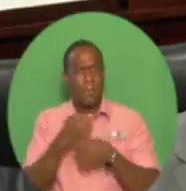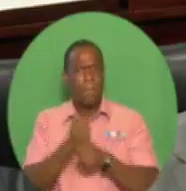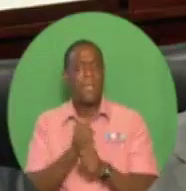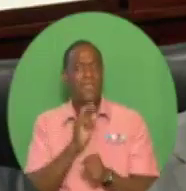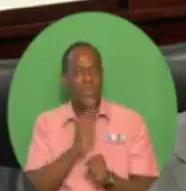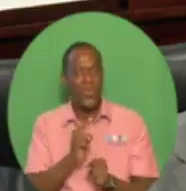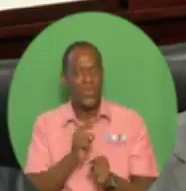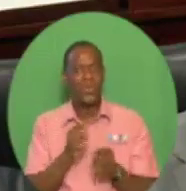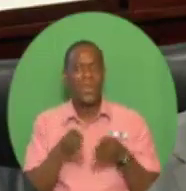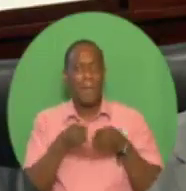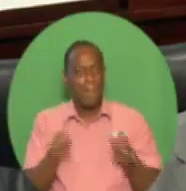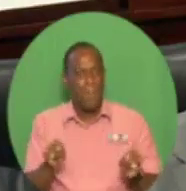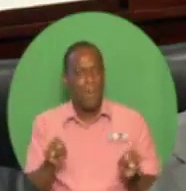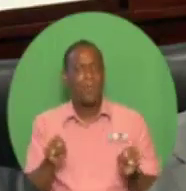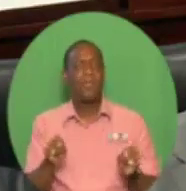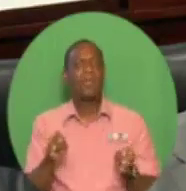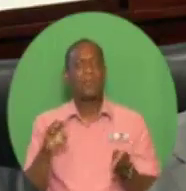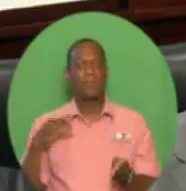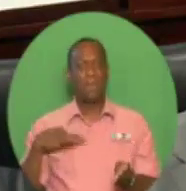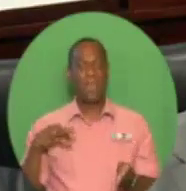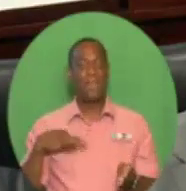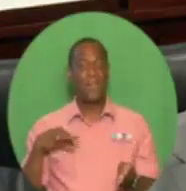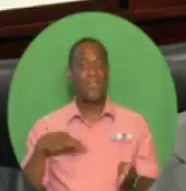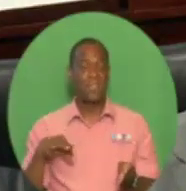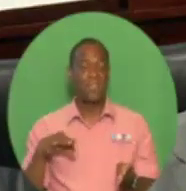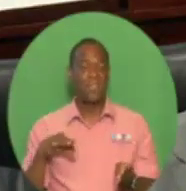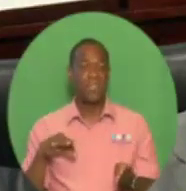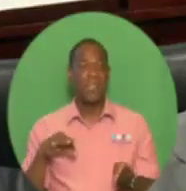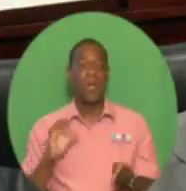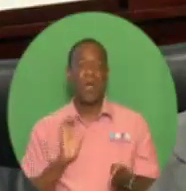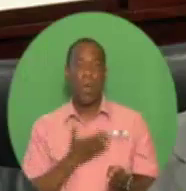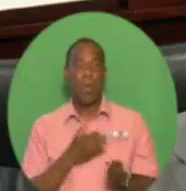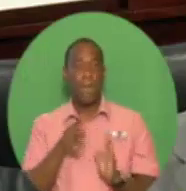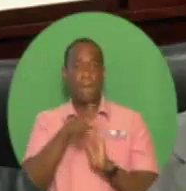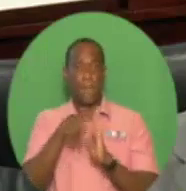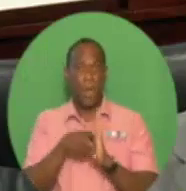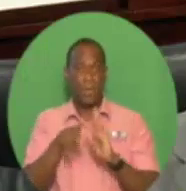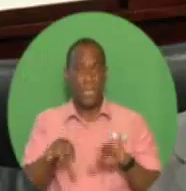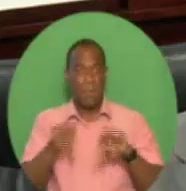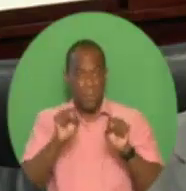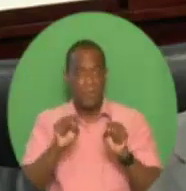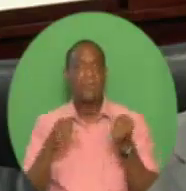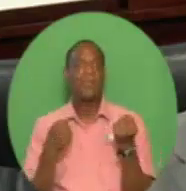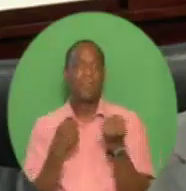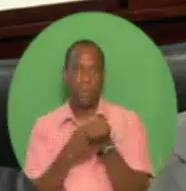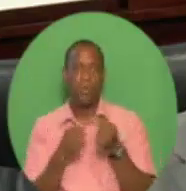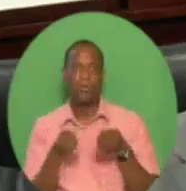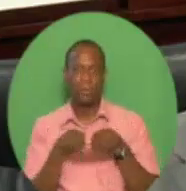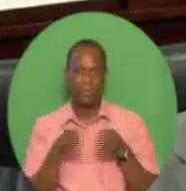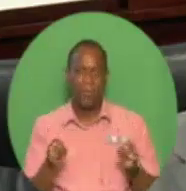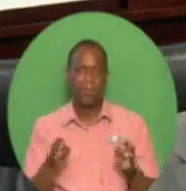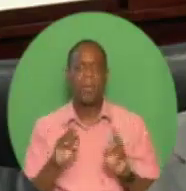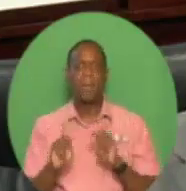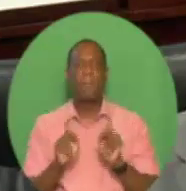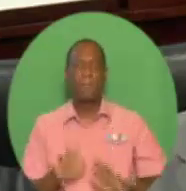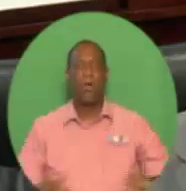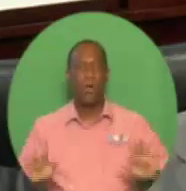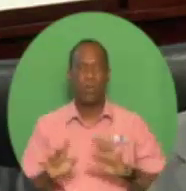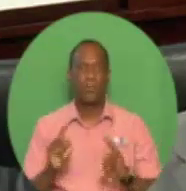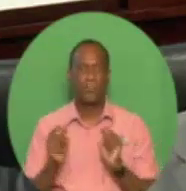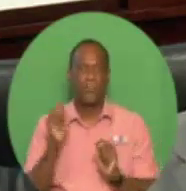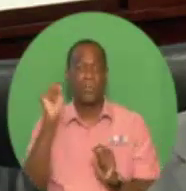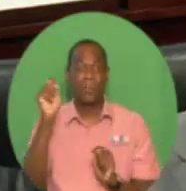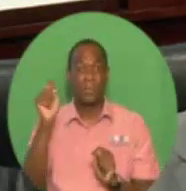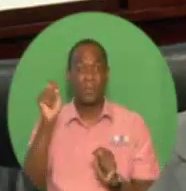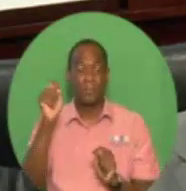interest was paramount in our policy implementation process. Madam Speaker, the journey since then has been